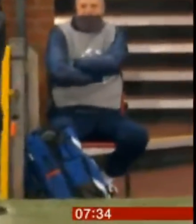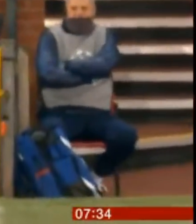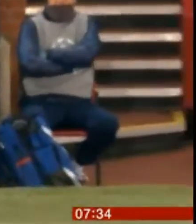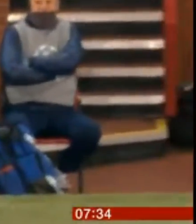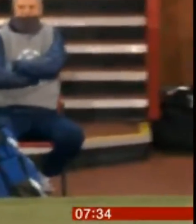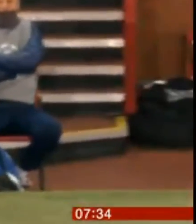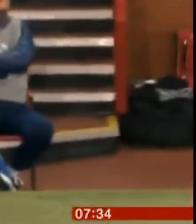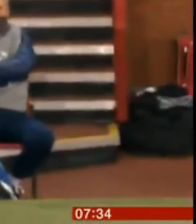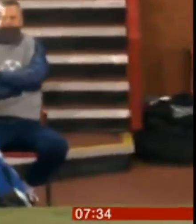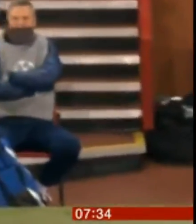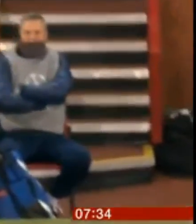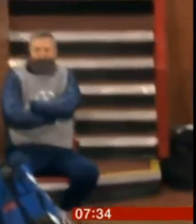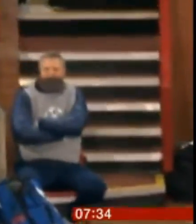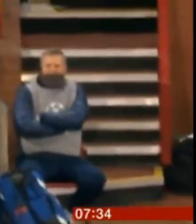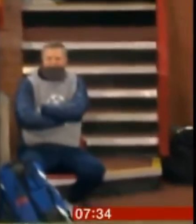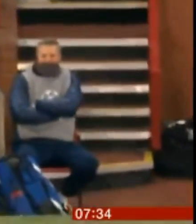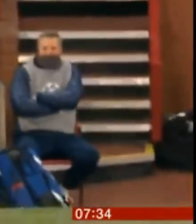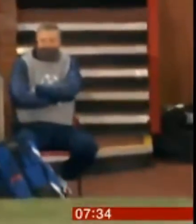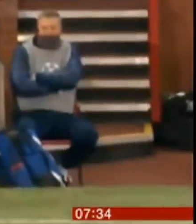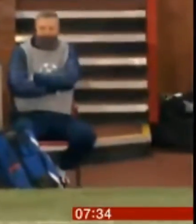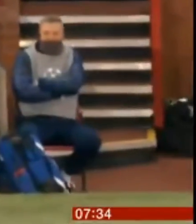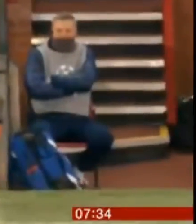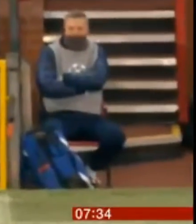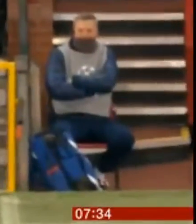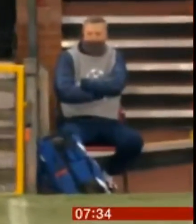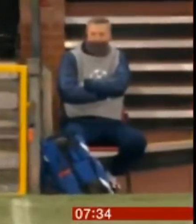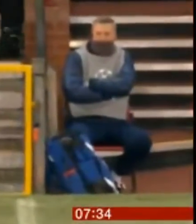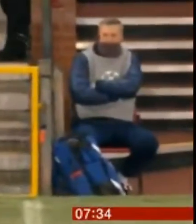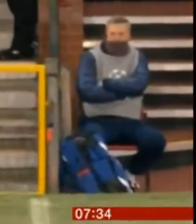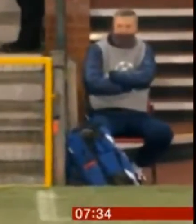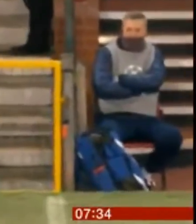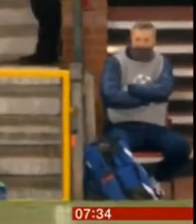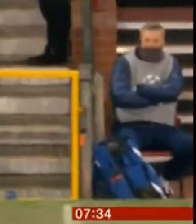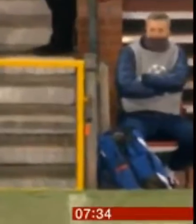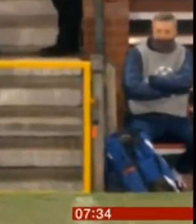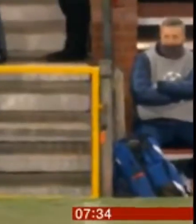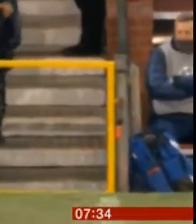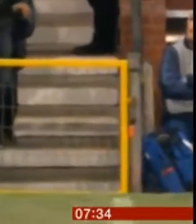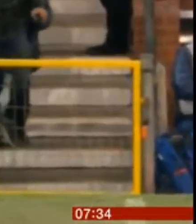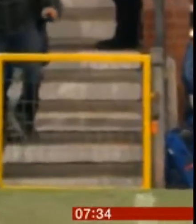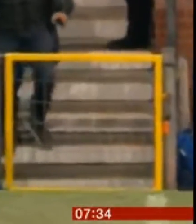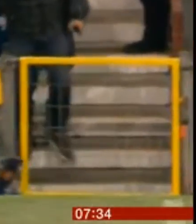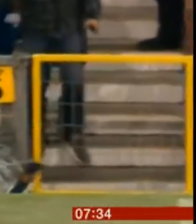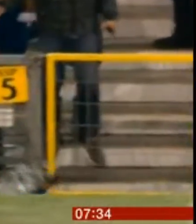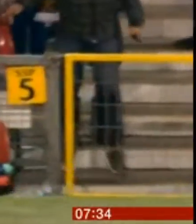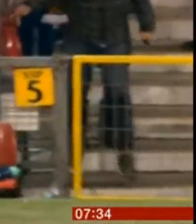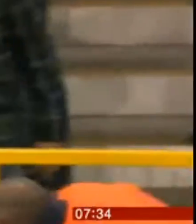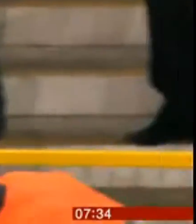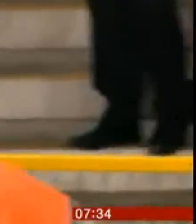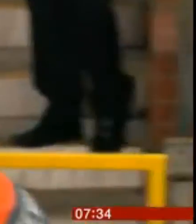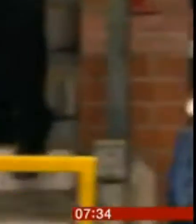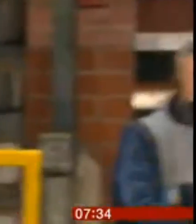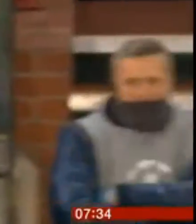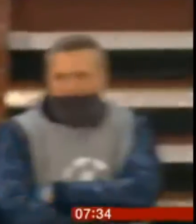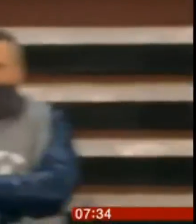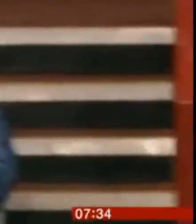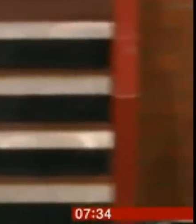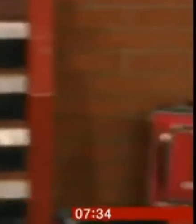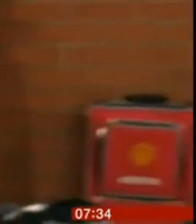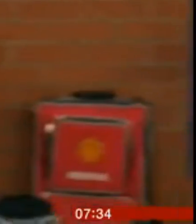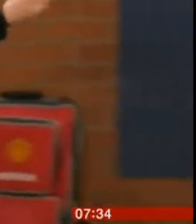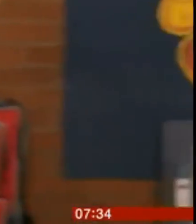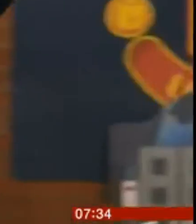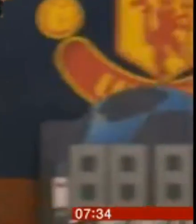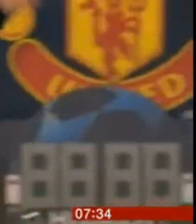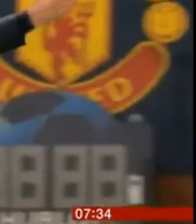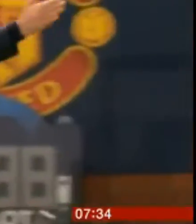That's him celebrating their goal. You get an idea of how close Manchester United came to actually slipping up. Let's watch